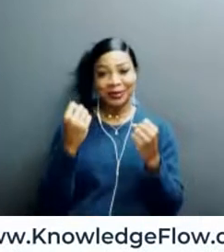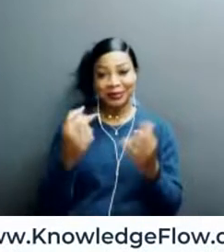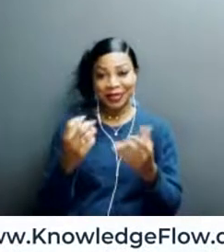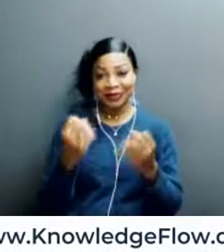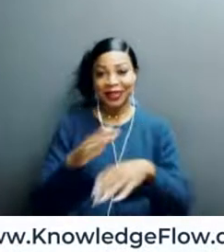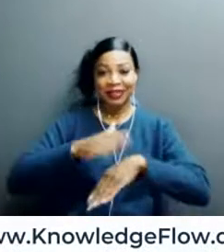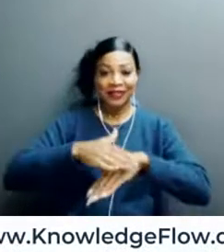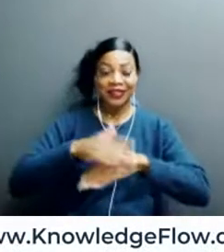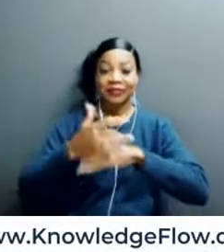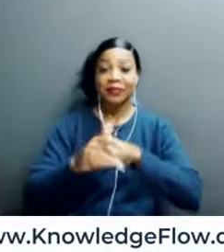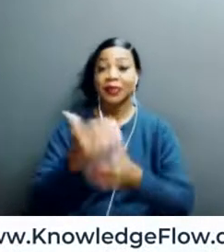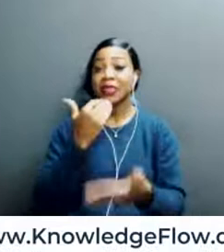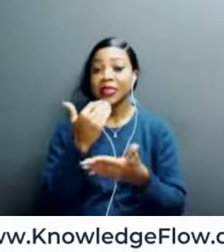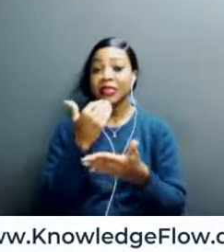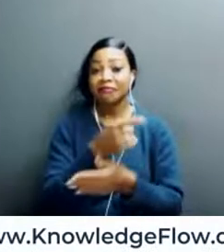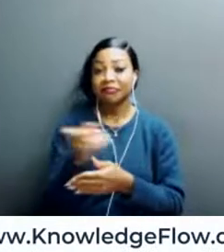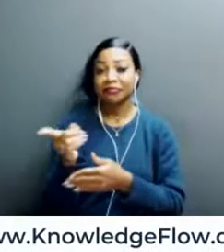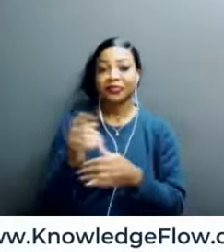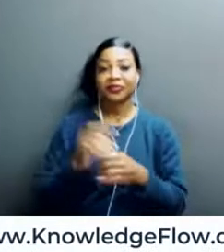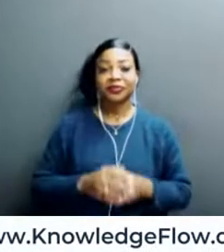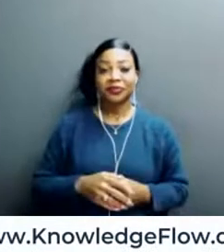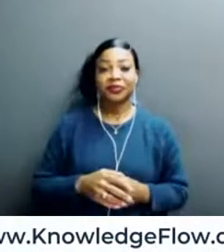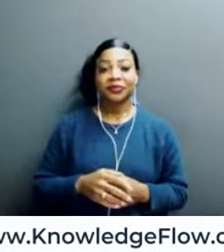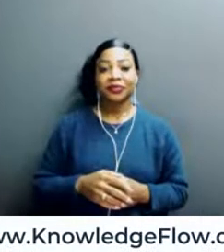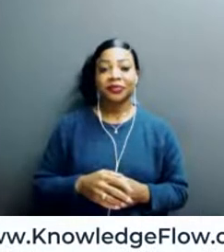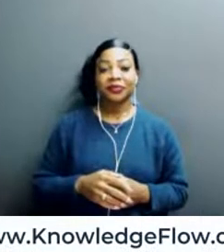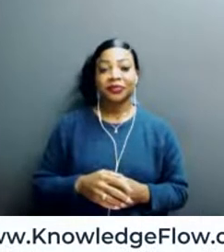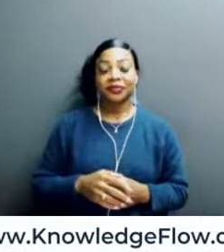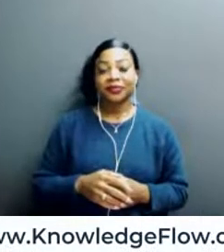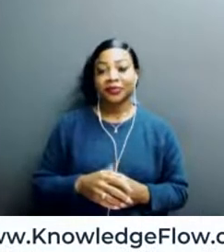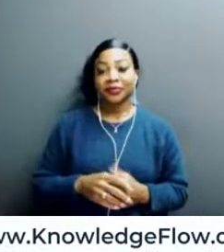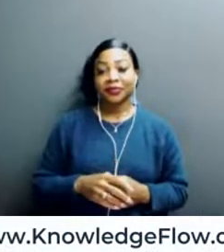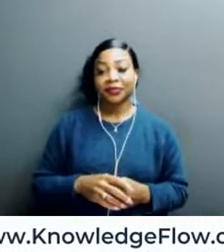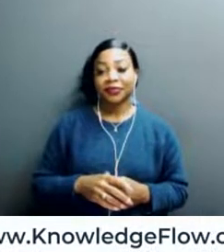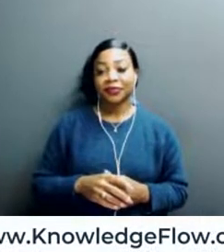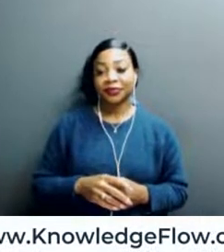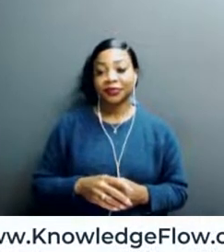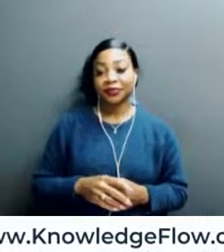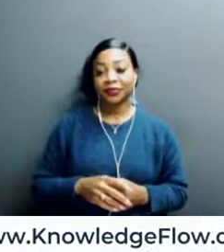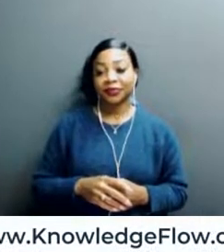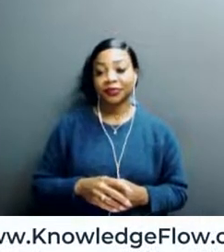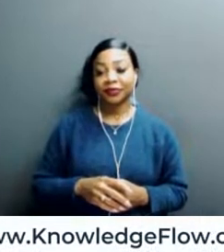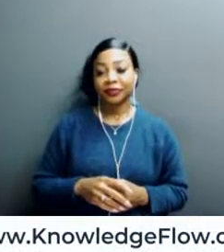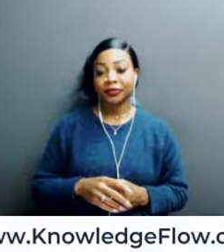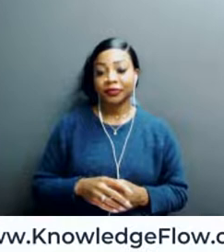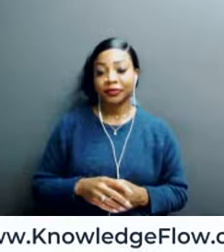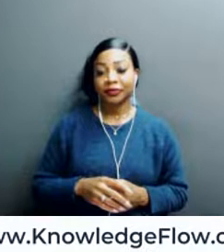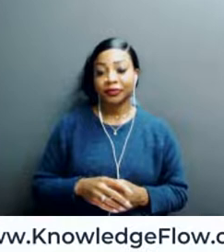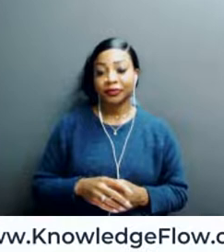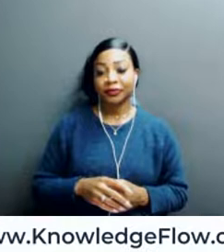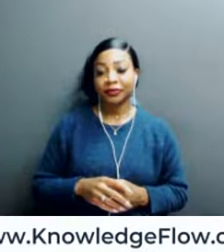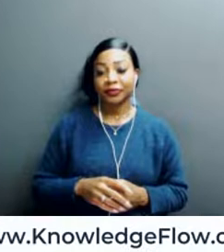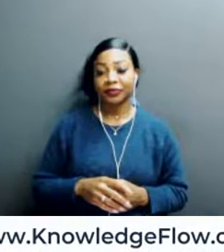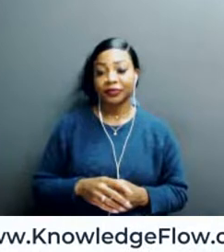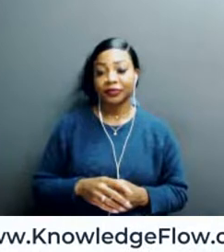I think you've all said your piece on this one. Okay, wonderful. And so, that kind of brings us back